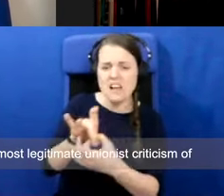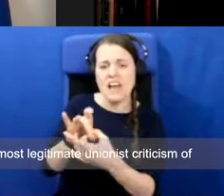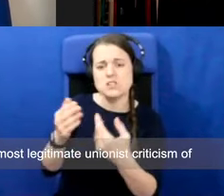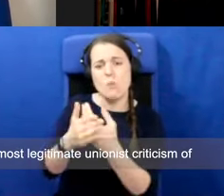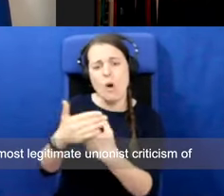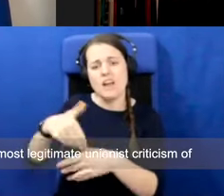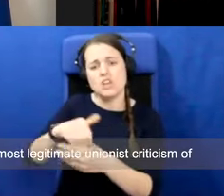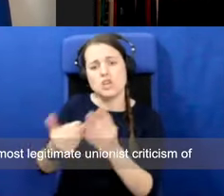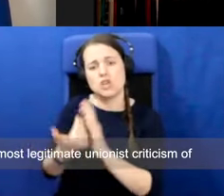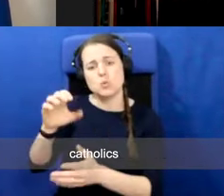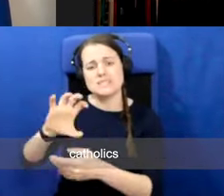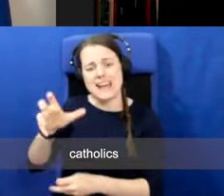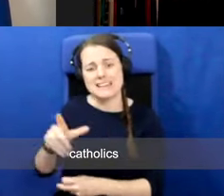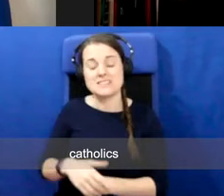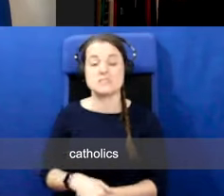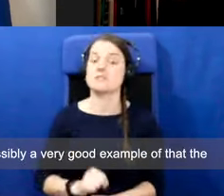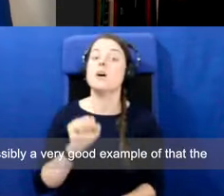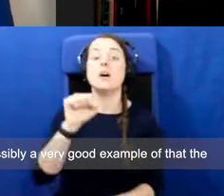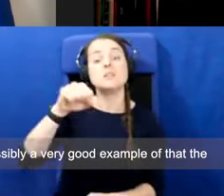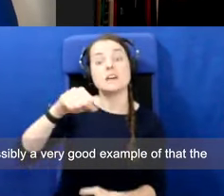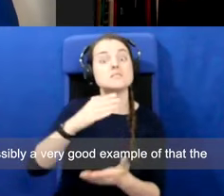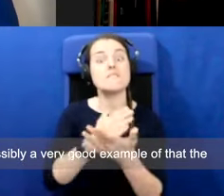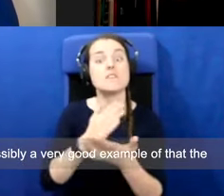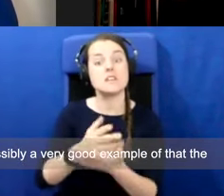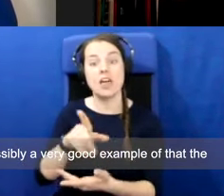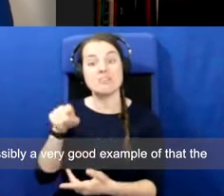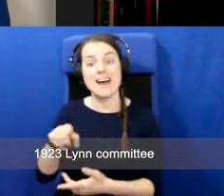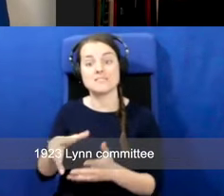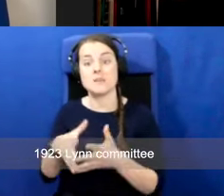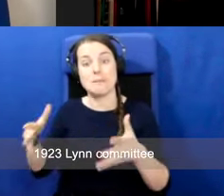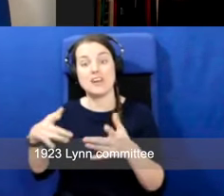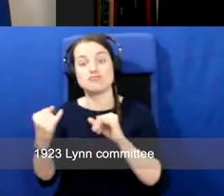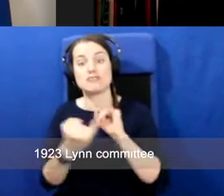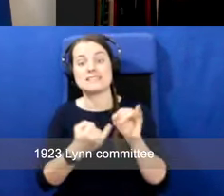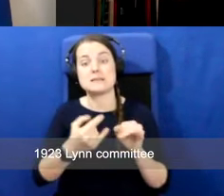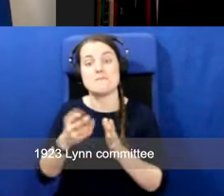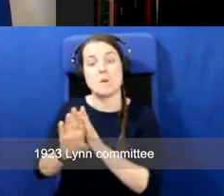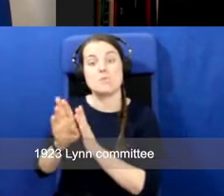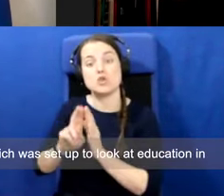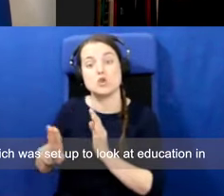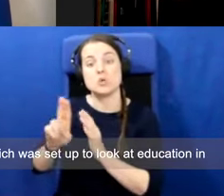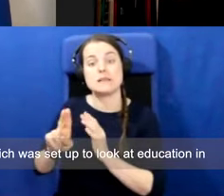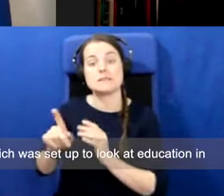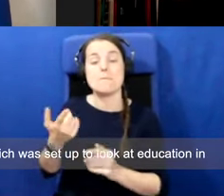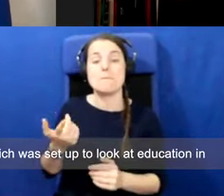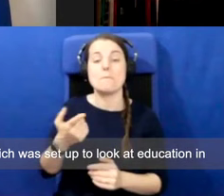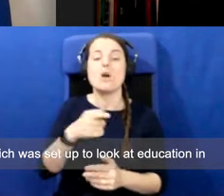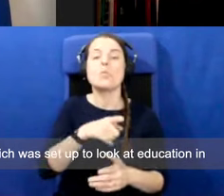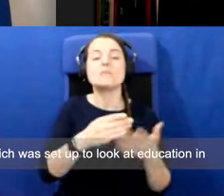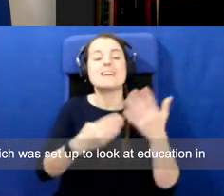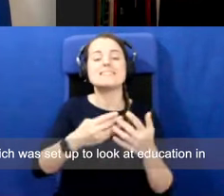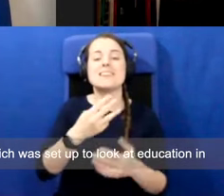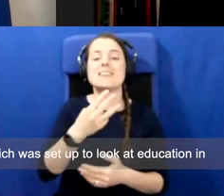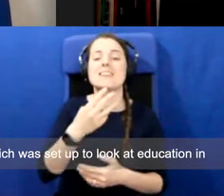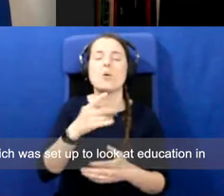legitimate unionist criticism of Catholics. Possibly a very good example of that is the 1923 Linn Committee, which was set up to look